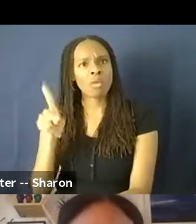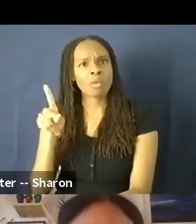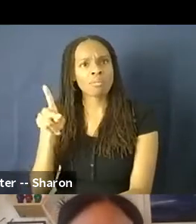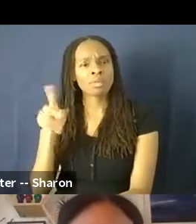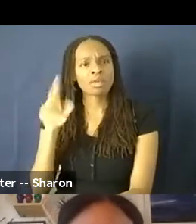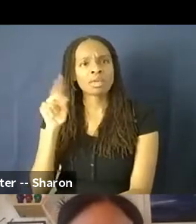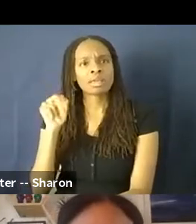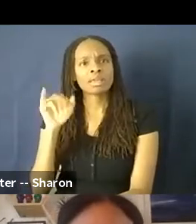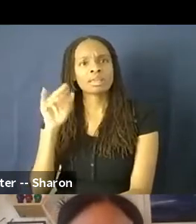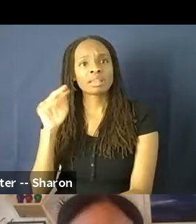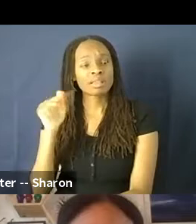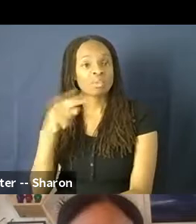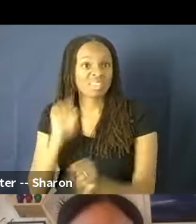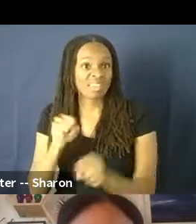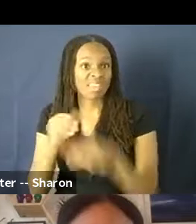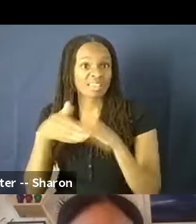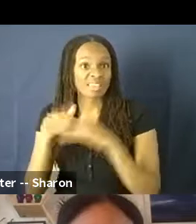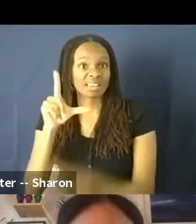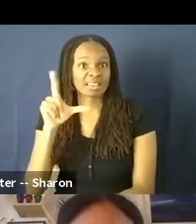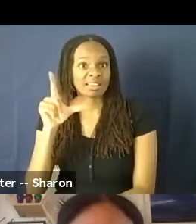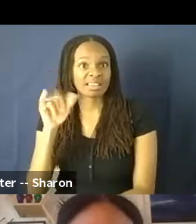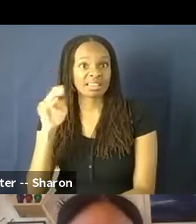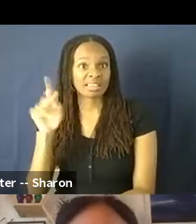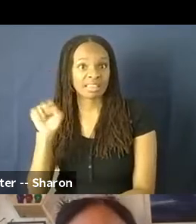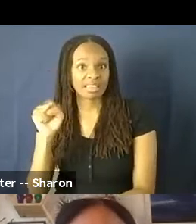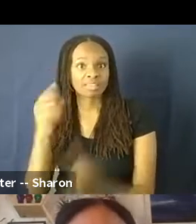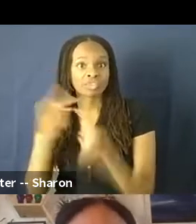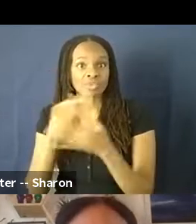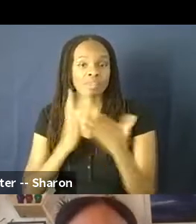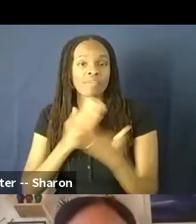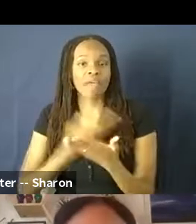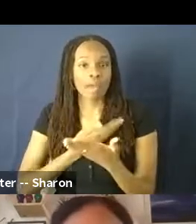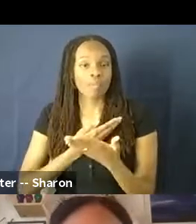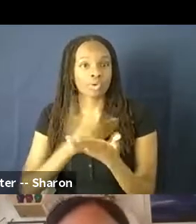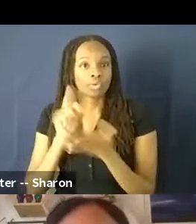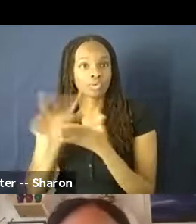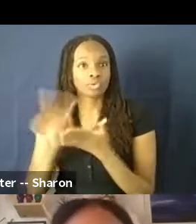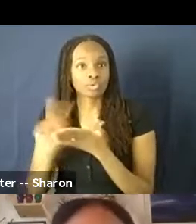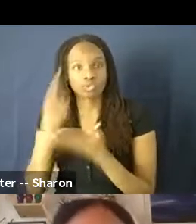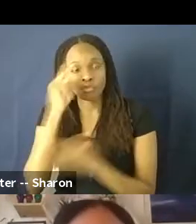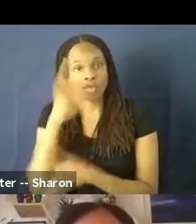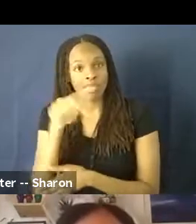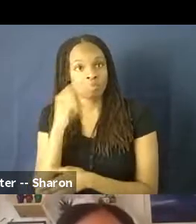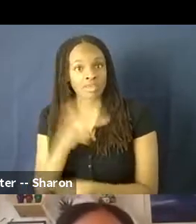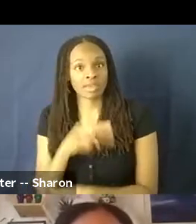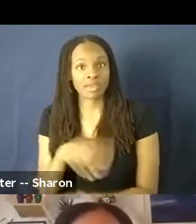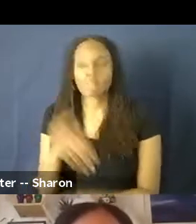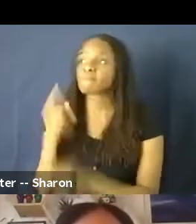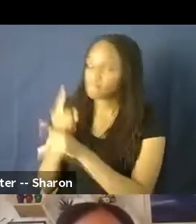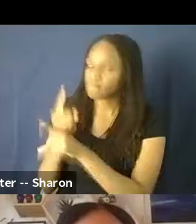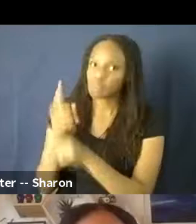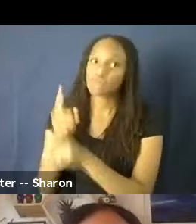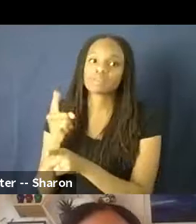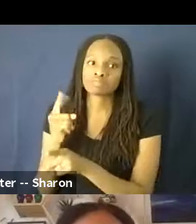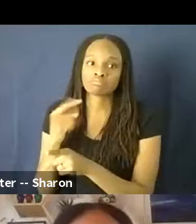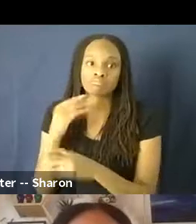send links to some of our studies for them to take a look at. Thank you. That would be very much